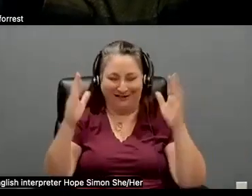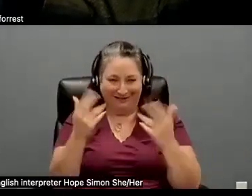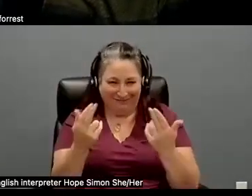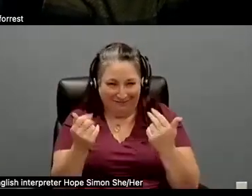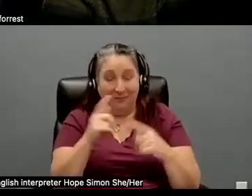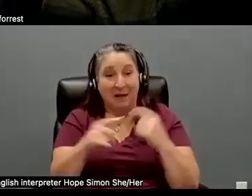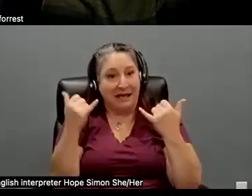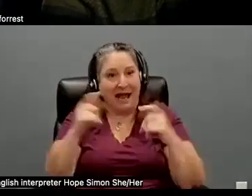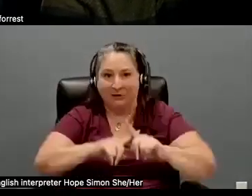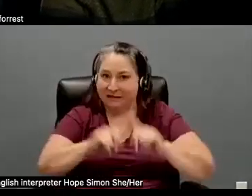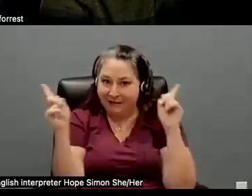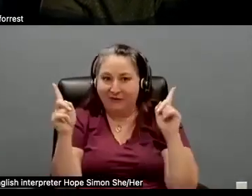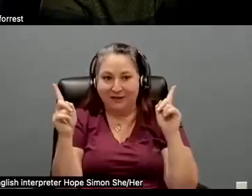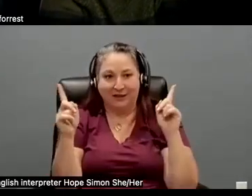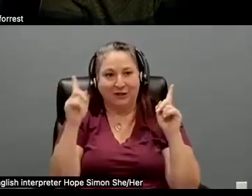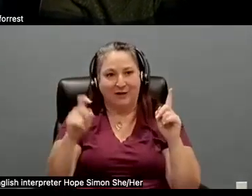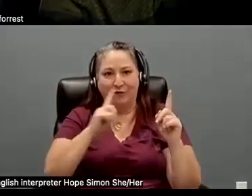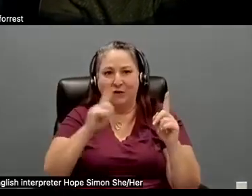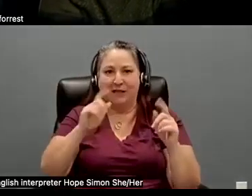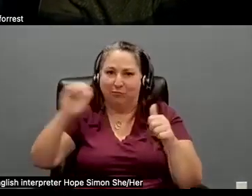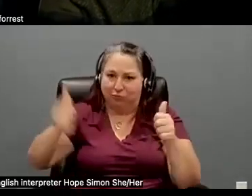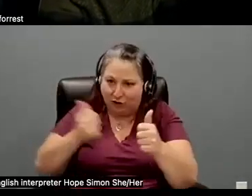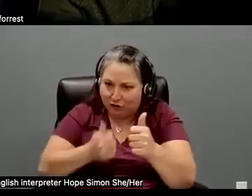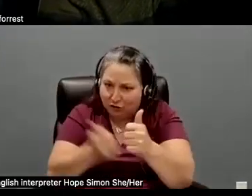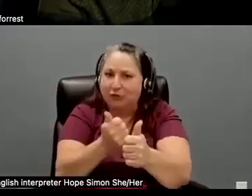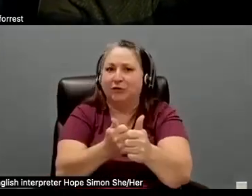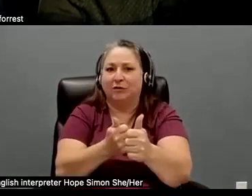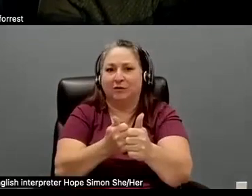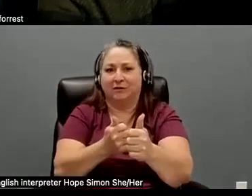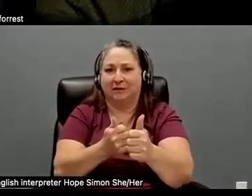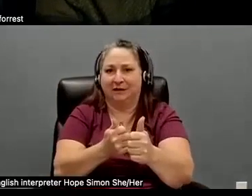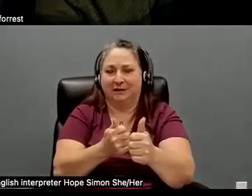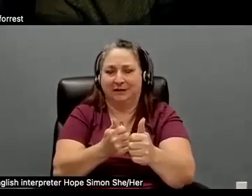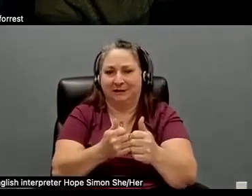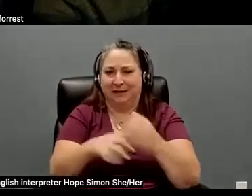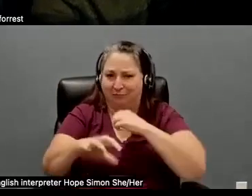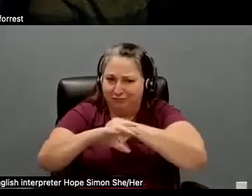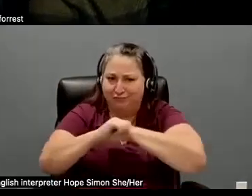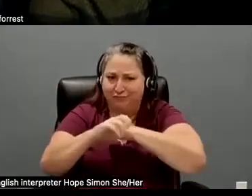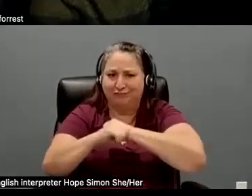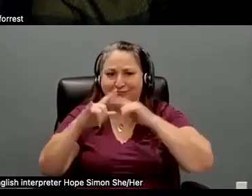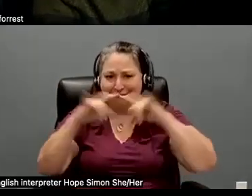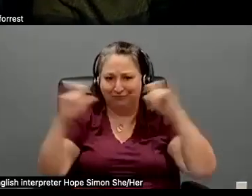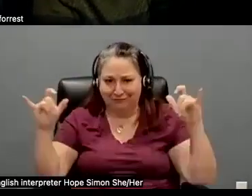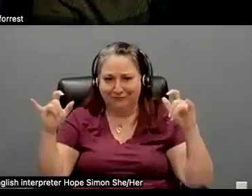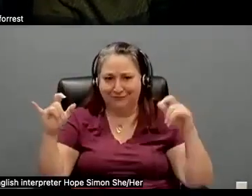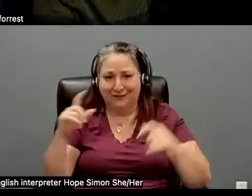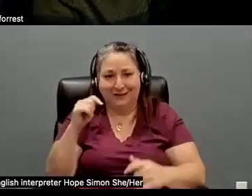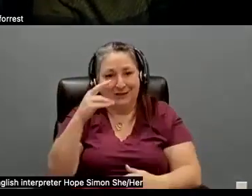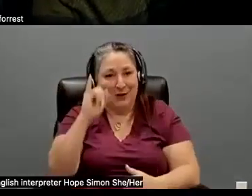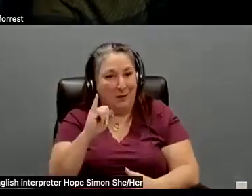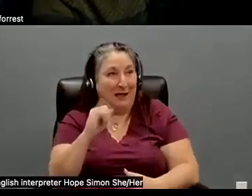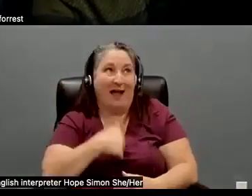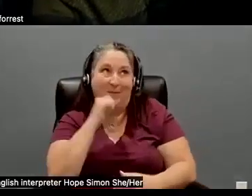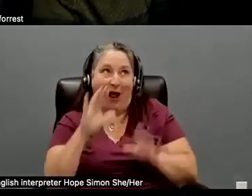you actually have to, uh, pursue things, you know? Yeah. Yeah. Um, I'm not that great at that